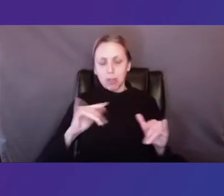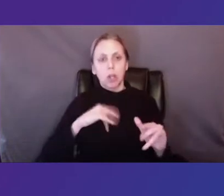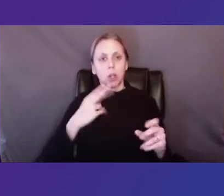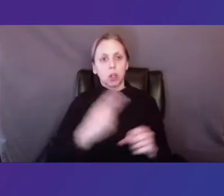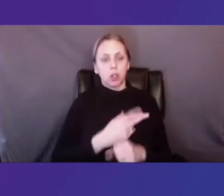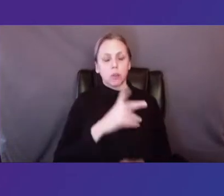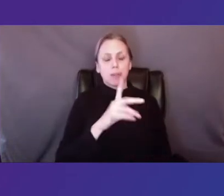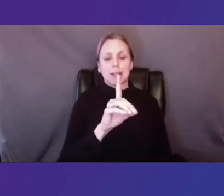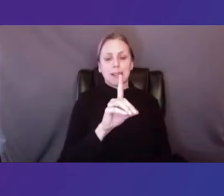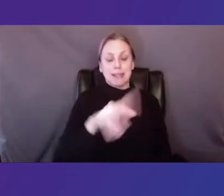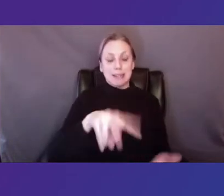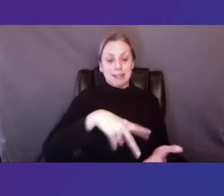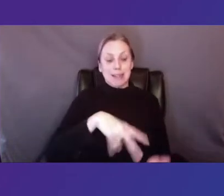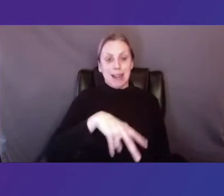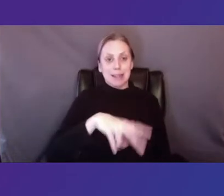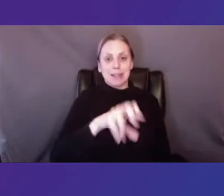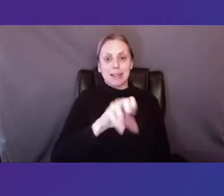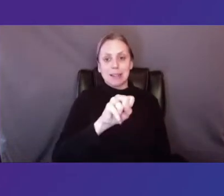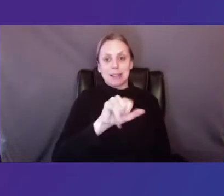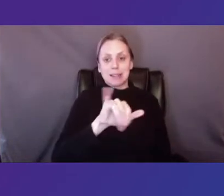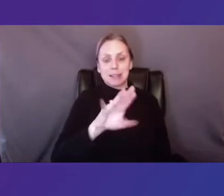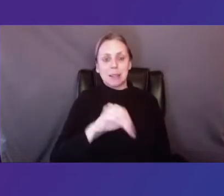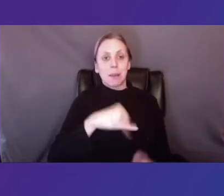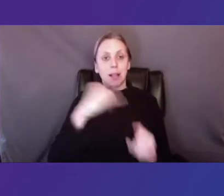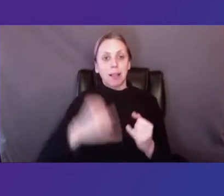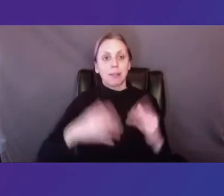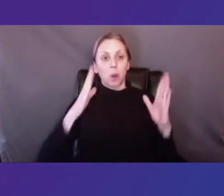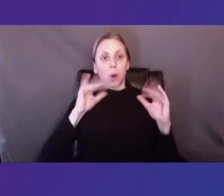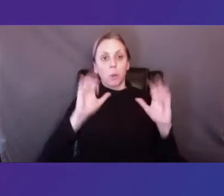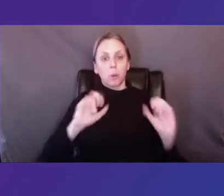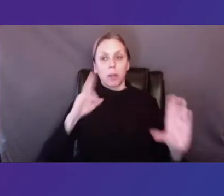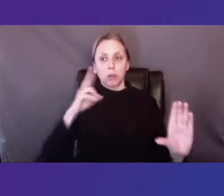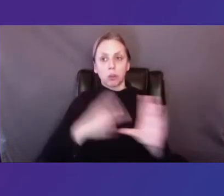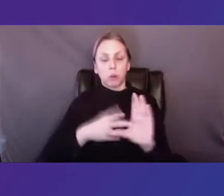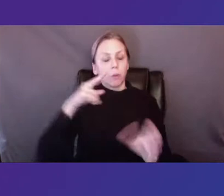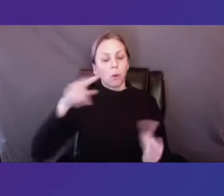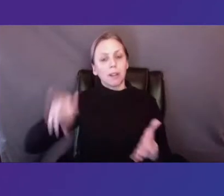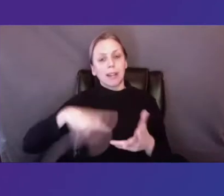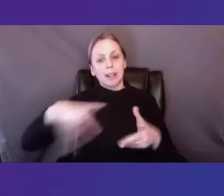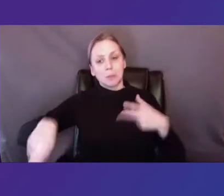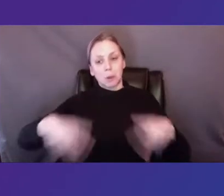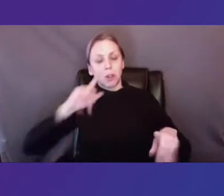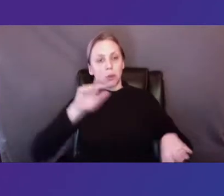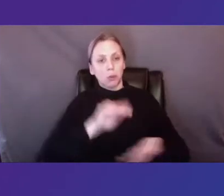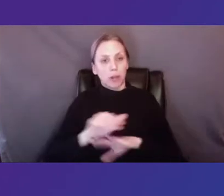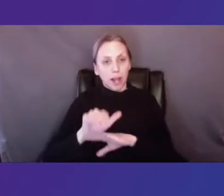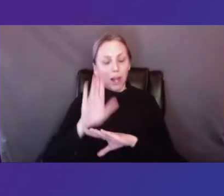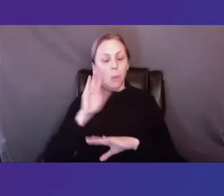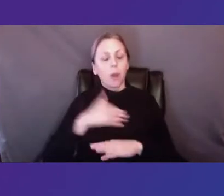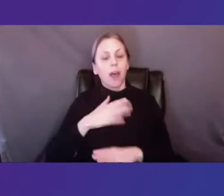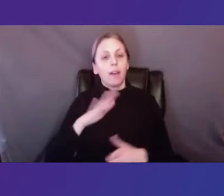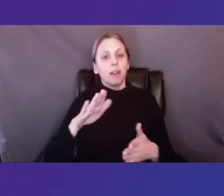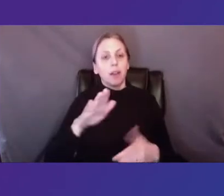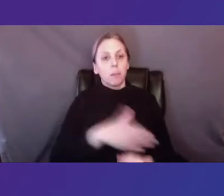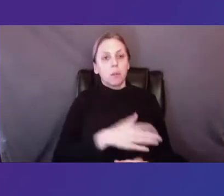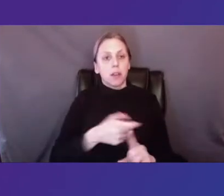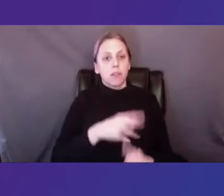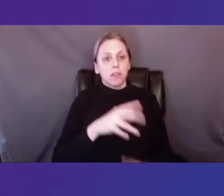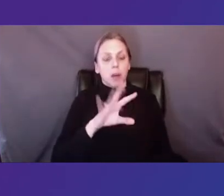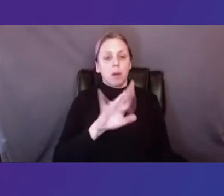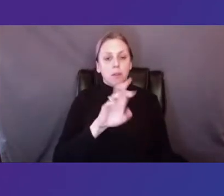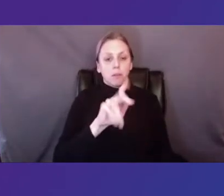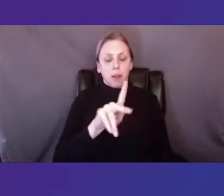Lastly, we hope you can join us next for our virtual opening night dance party featuring music by Frank Malloy IV,